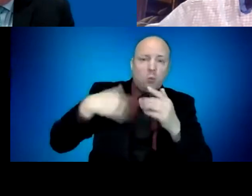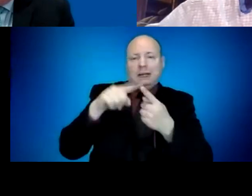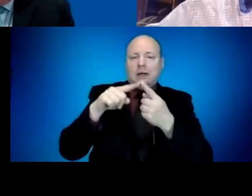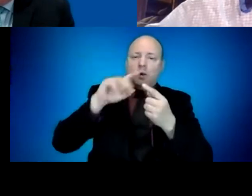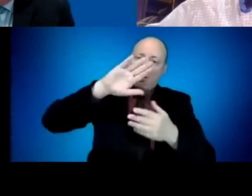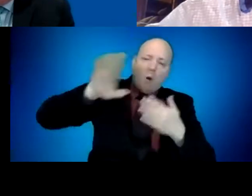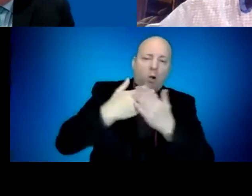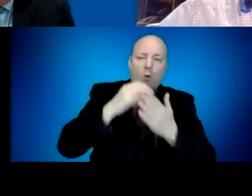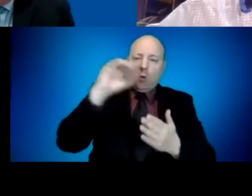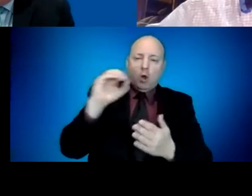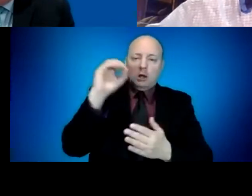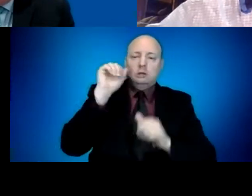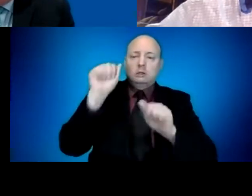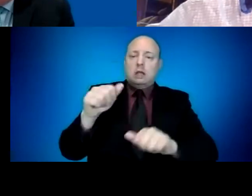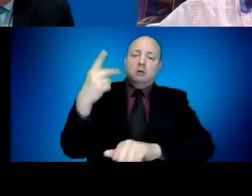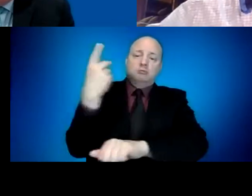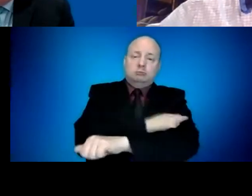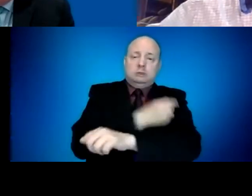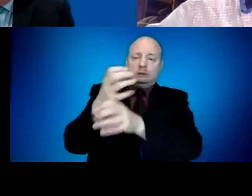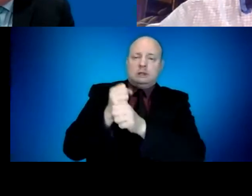And as a subset of that,